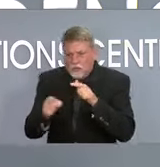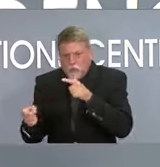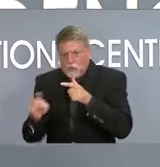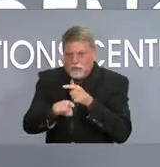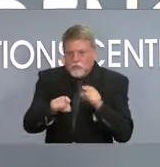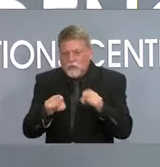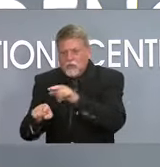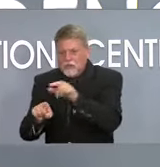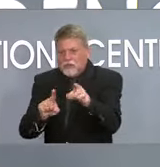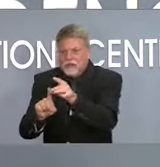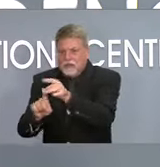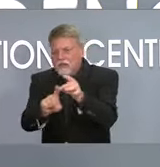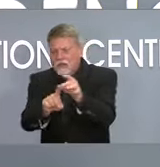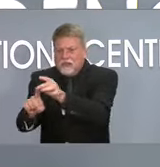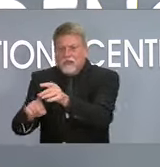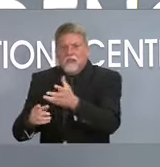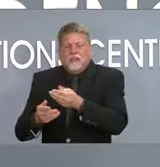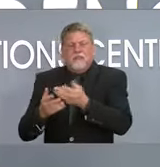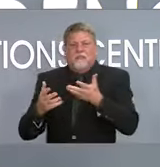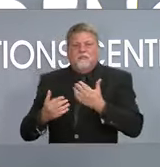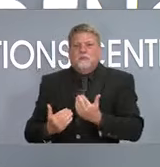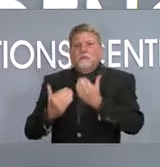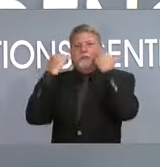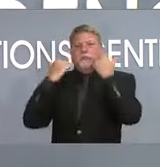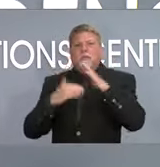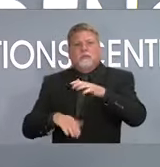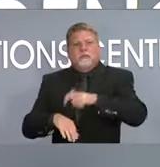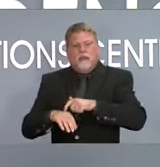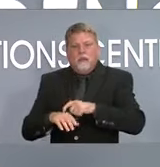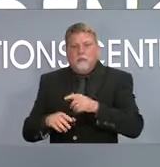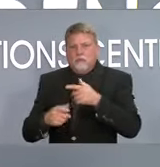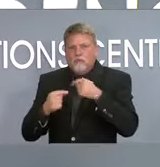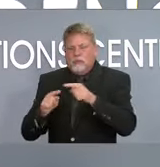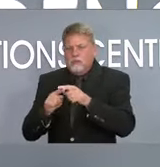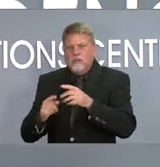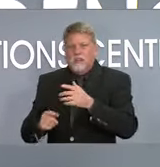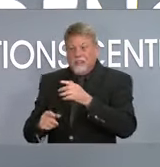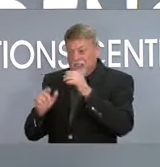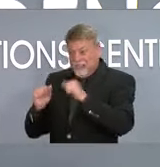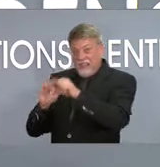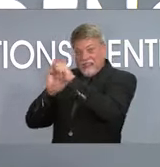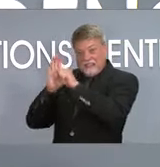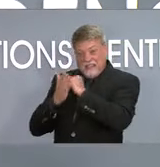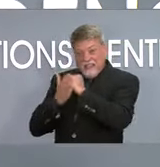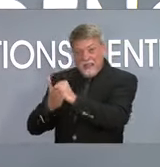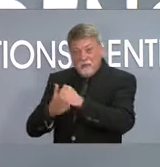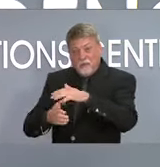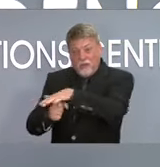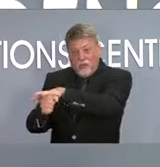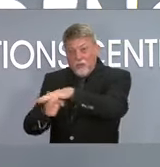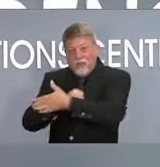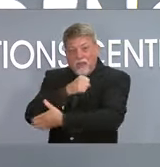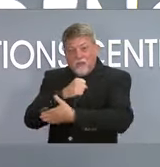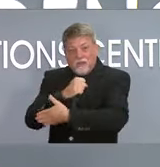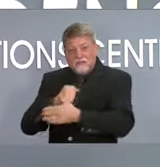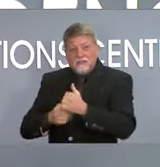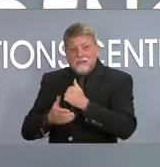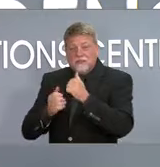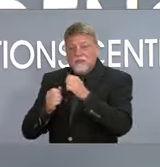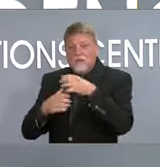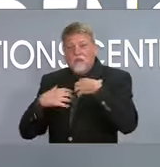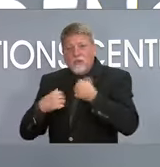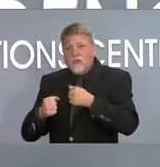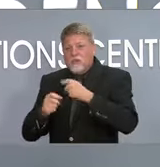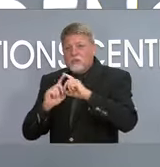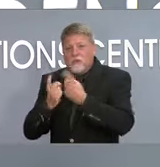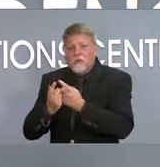was taking away from classroom time and whatnot. Is there any possibility to get them help in some way working with their local health department working